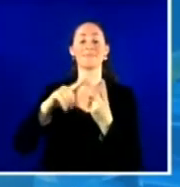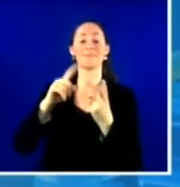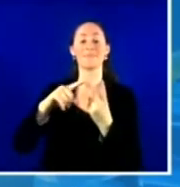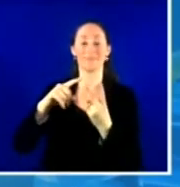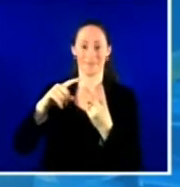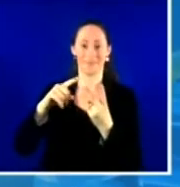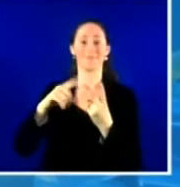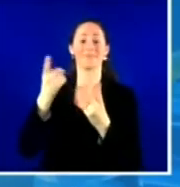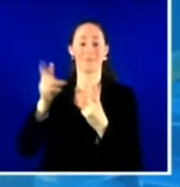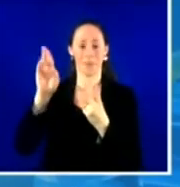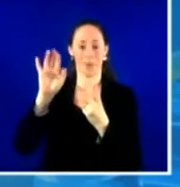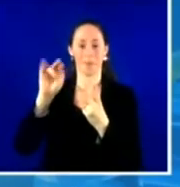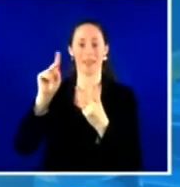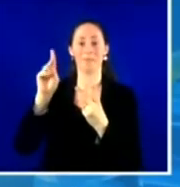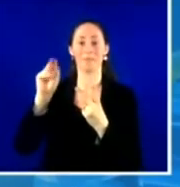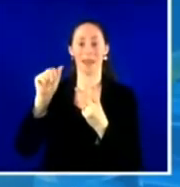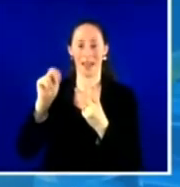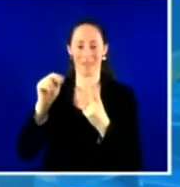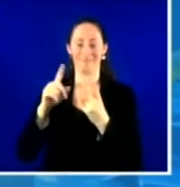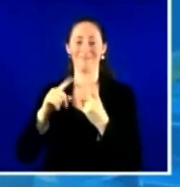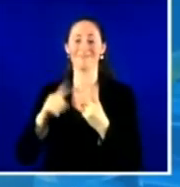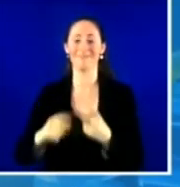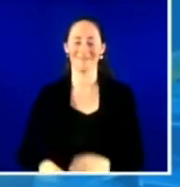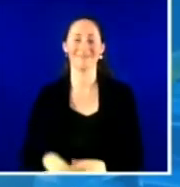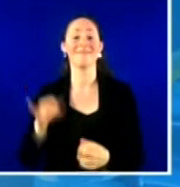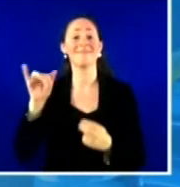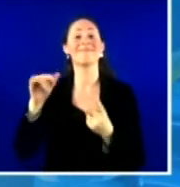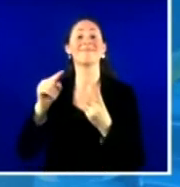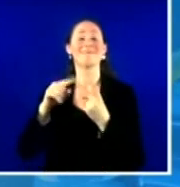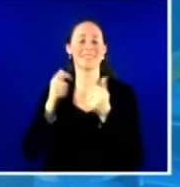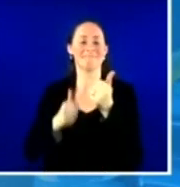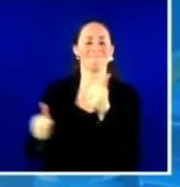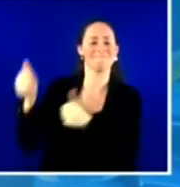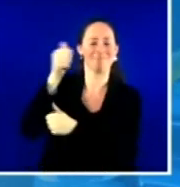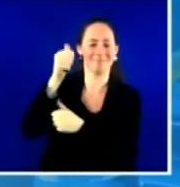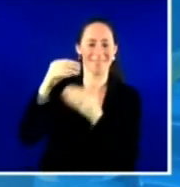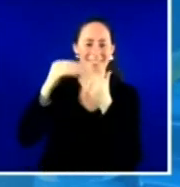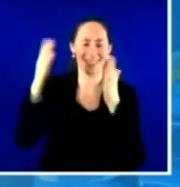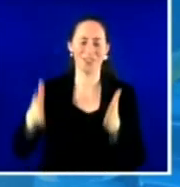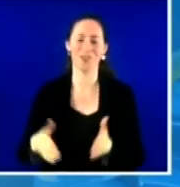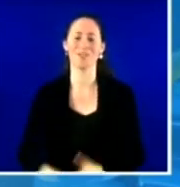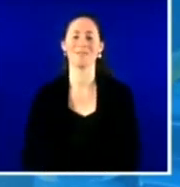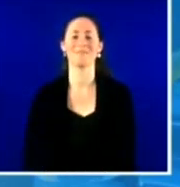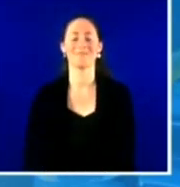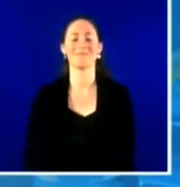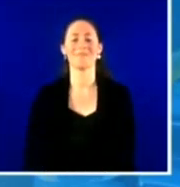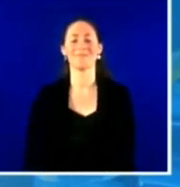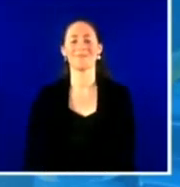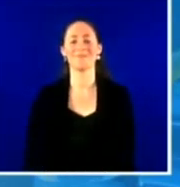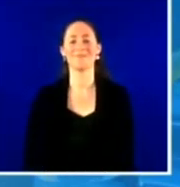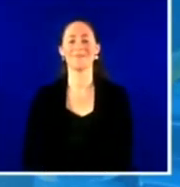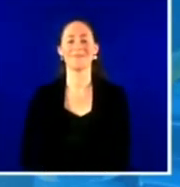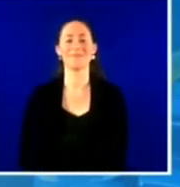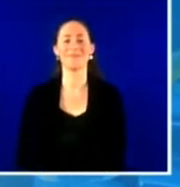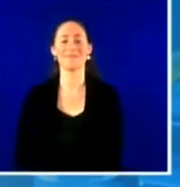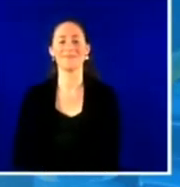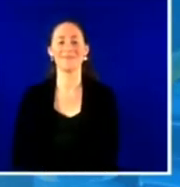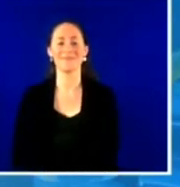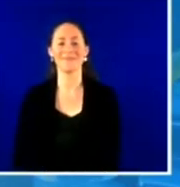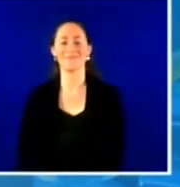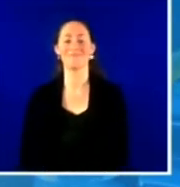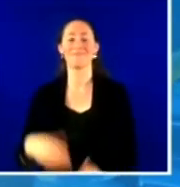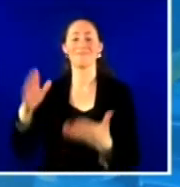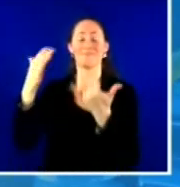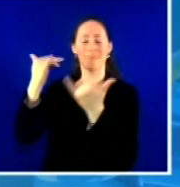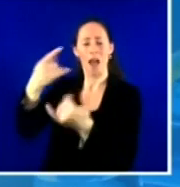Officer of Kaiser Permanente. So with that, I'd like to start with Dr. Rosenberg, if you would. Dr. Rosenberg, can you tell us